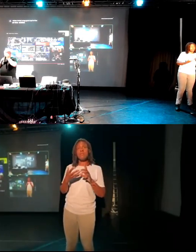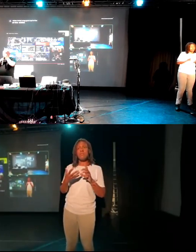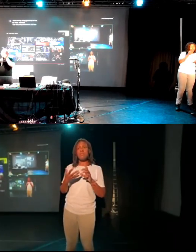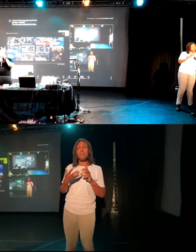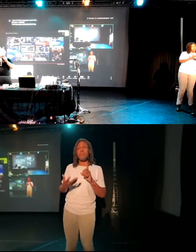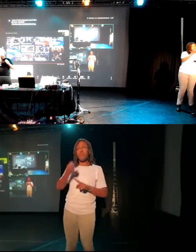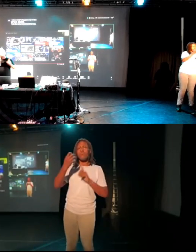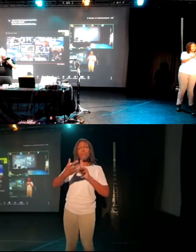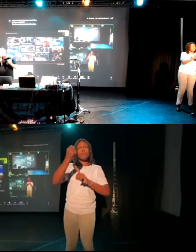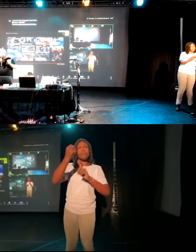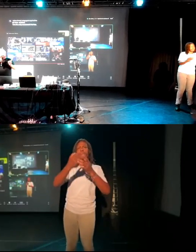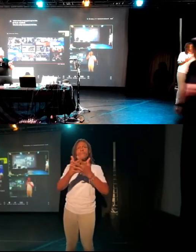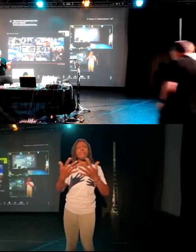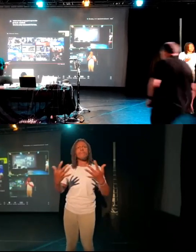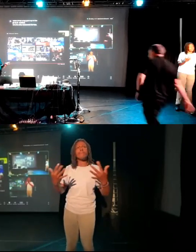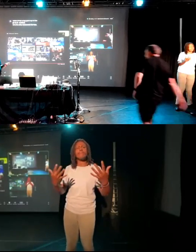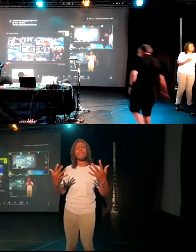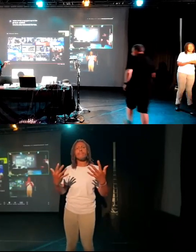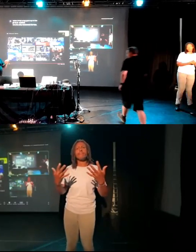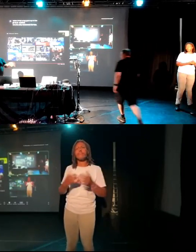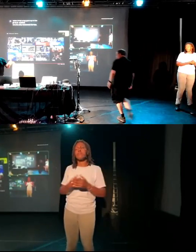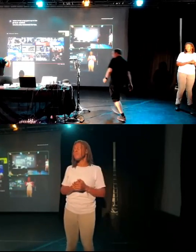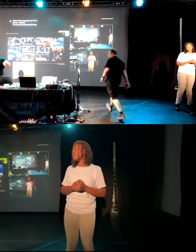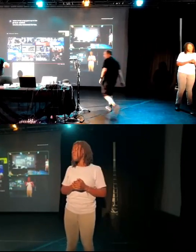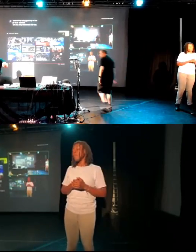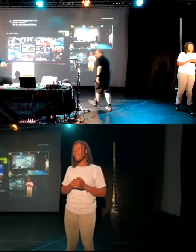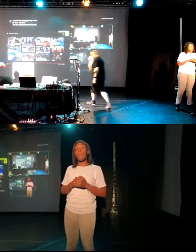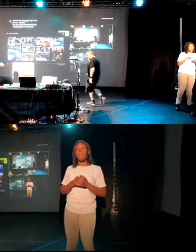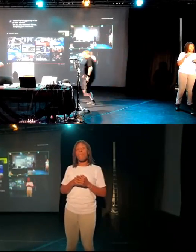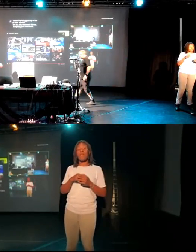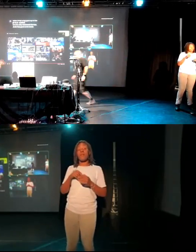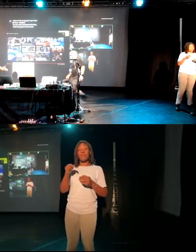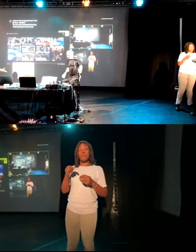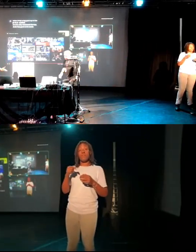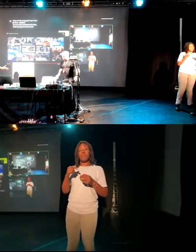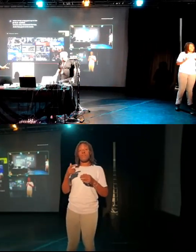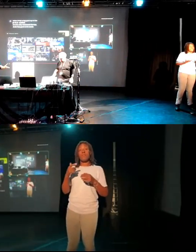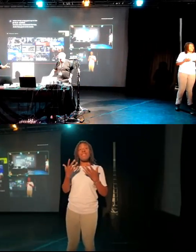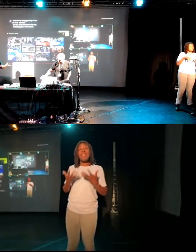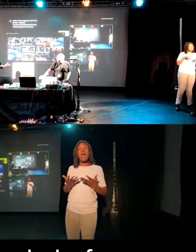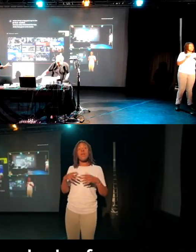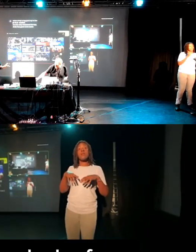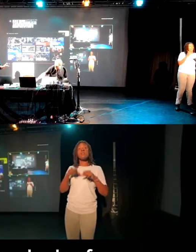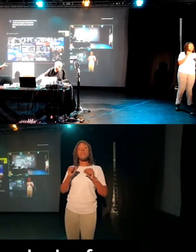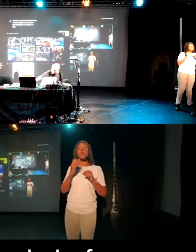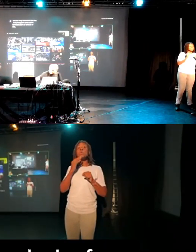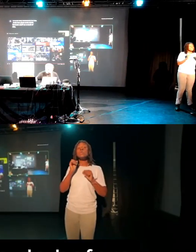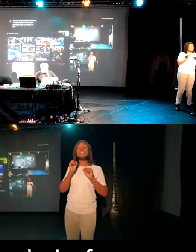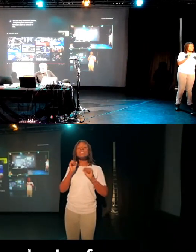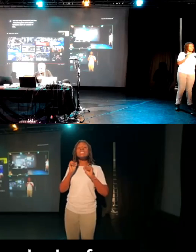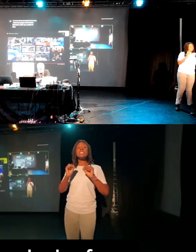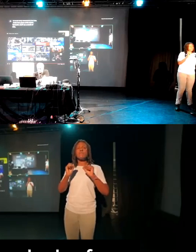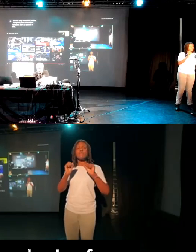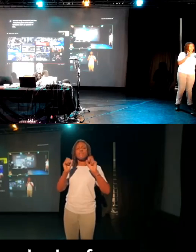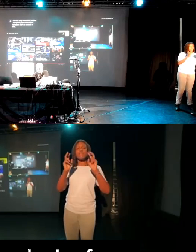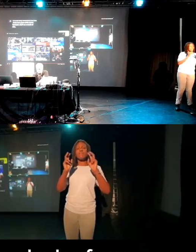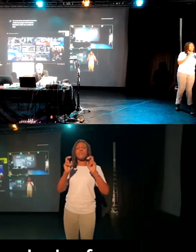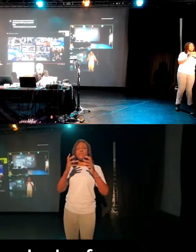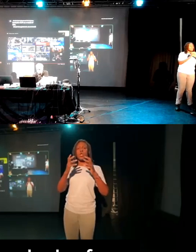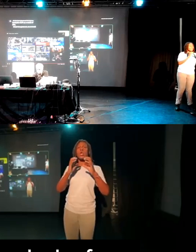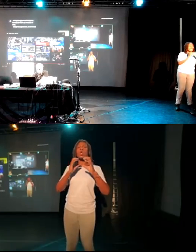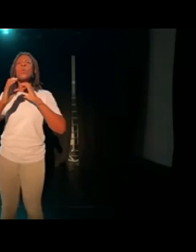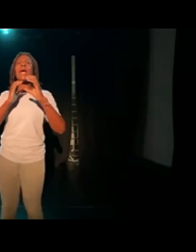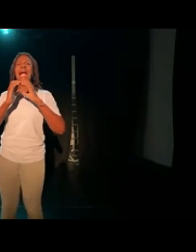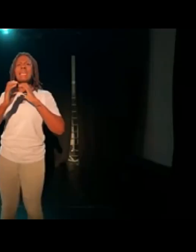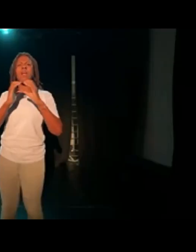Andy's gone on to, as a result of the work that we've done with him, he's now started using his communicator, which he didn't really have a reason to do before.